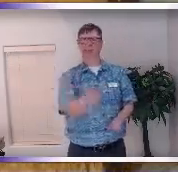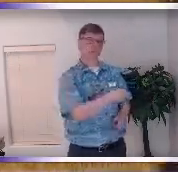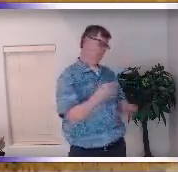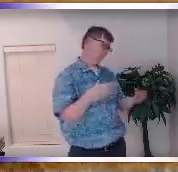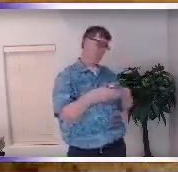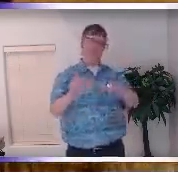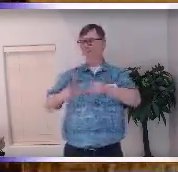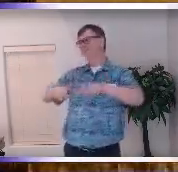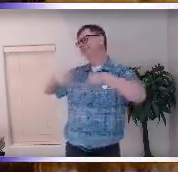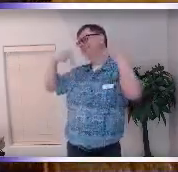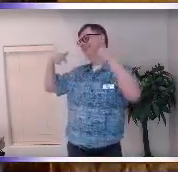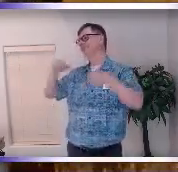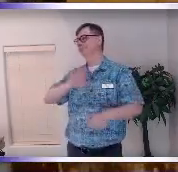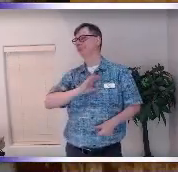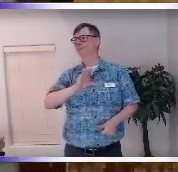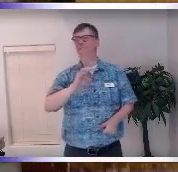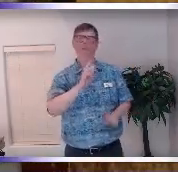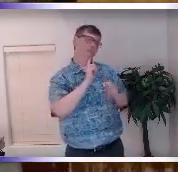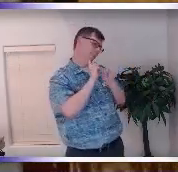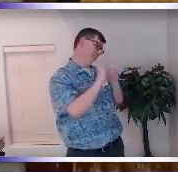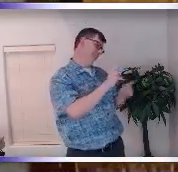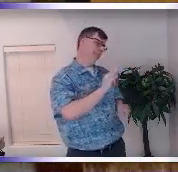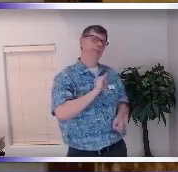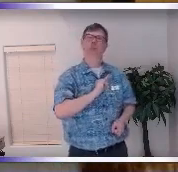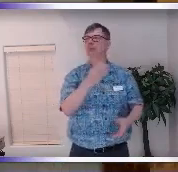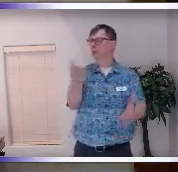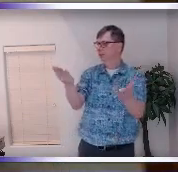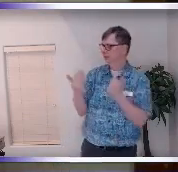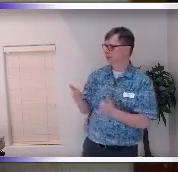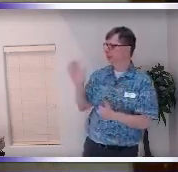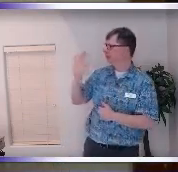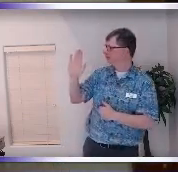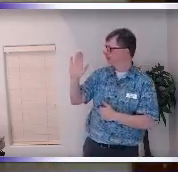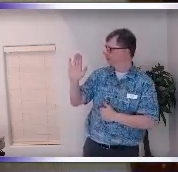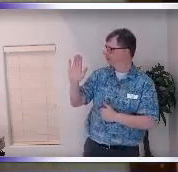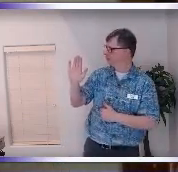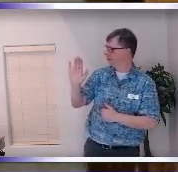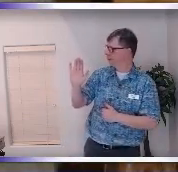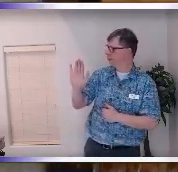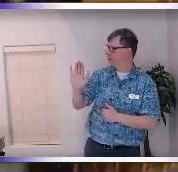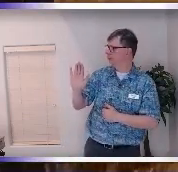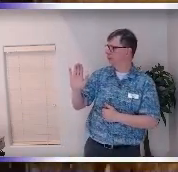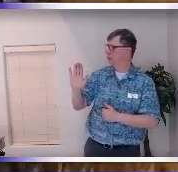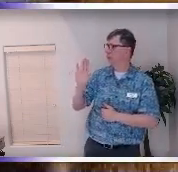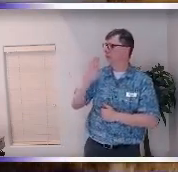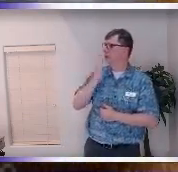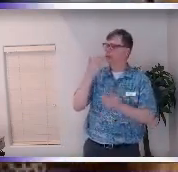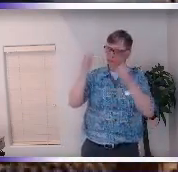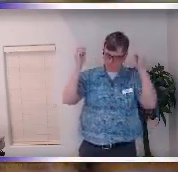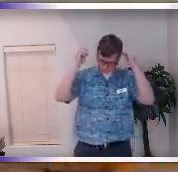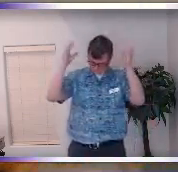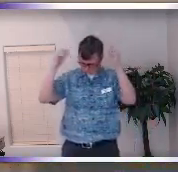compassion and understanding and say I know where you can get that but you will become so magnetic